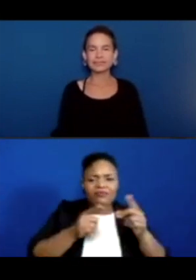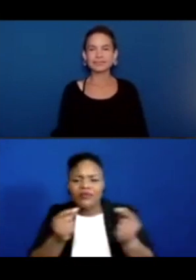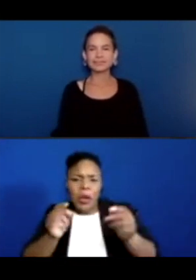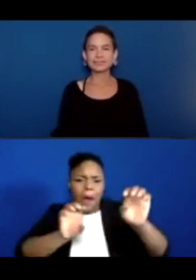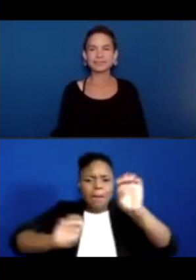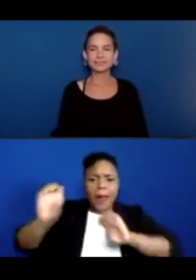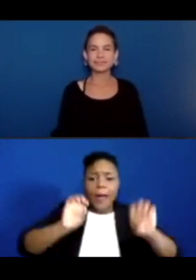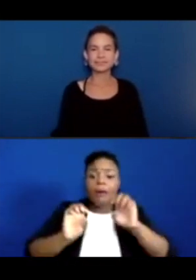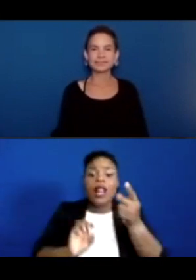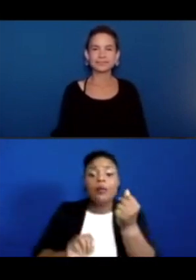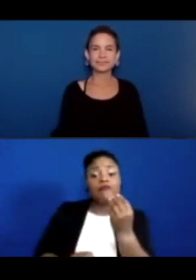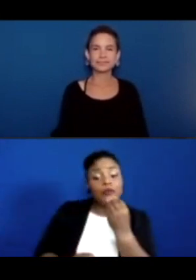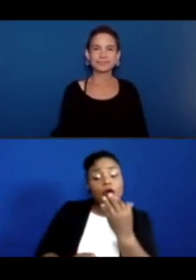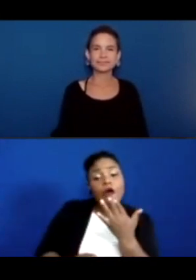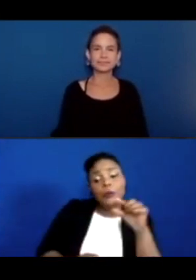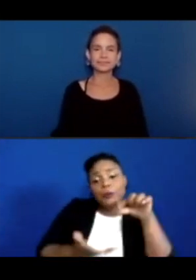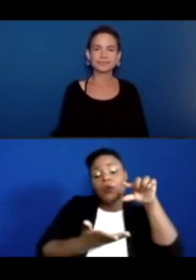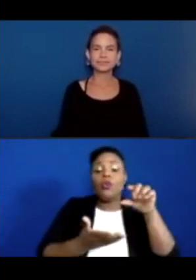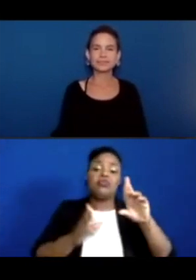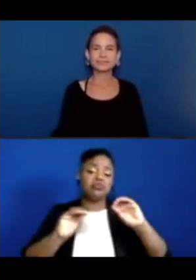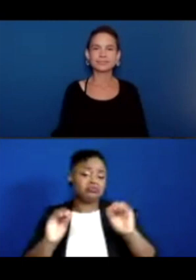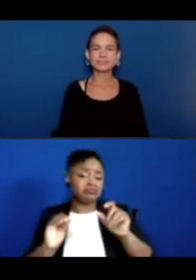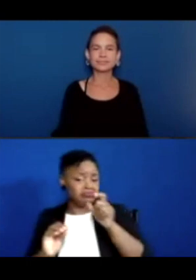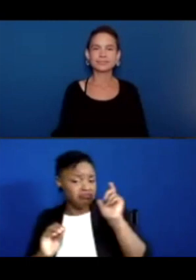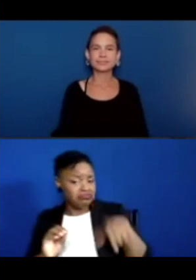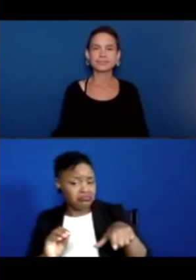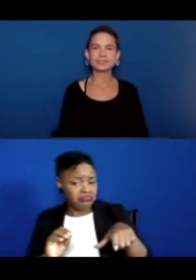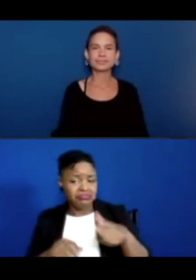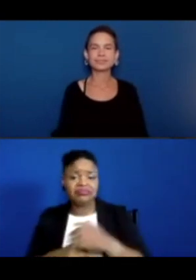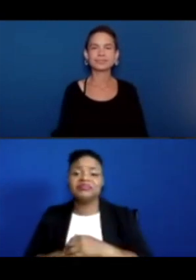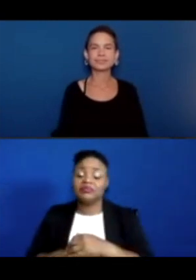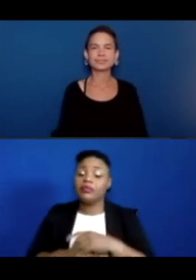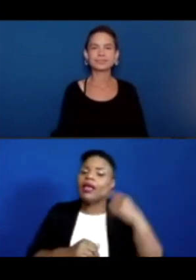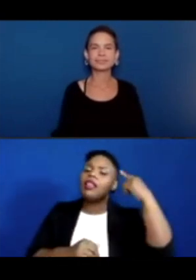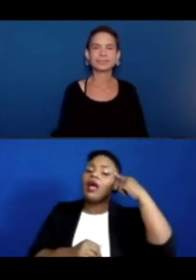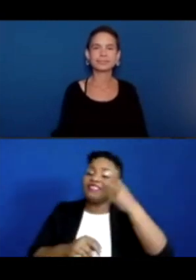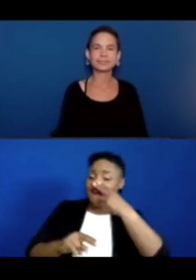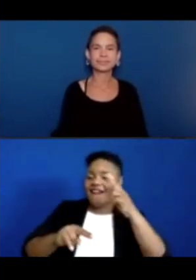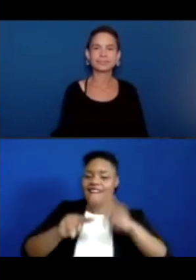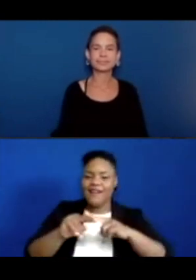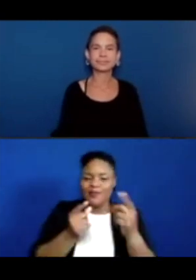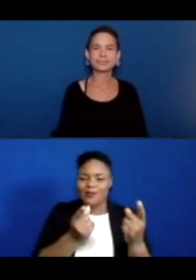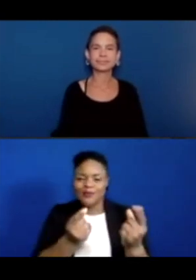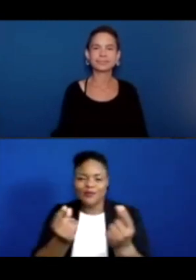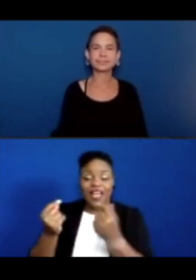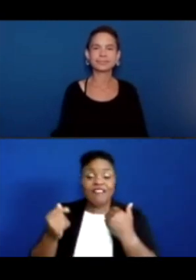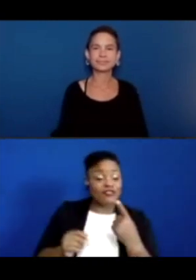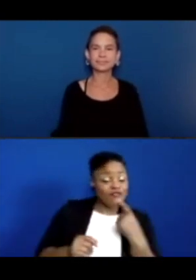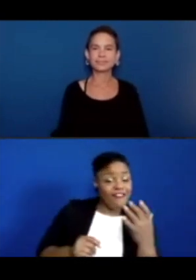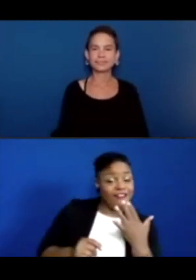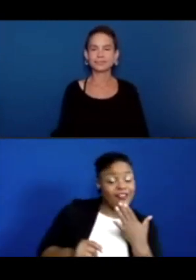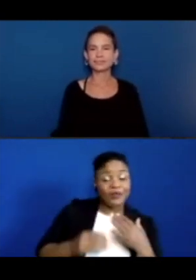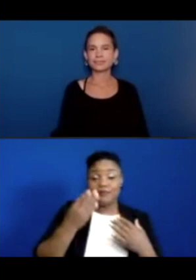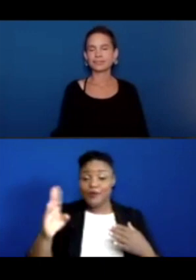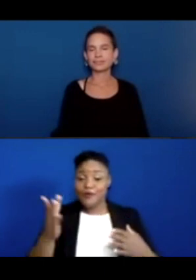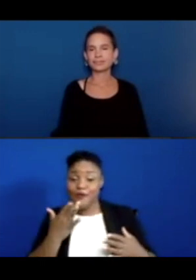You can also do it with no food coloring. We just thought it was cool because we like to mix colors and red and blue make purple. So for hot water,